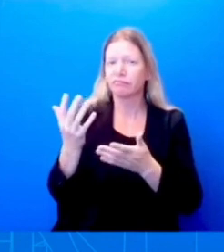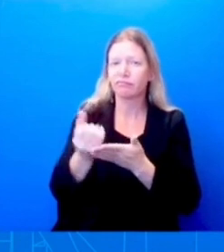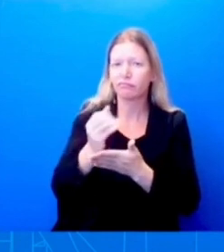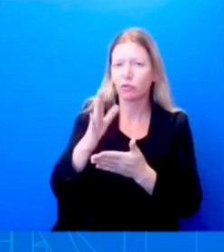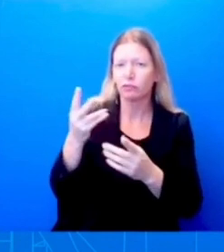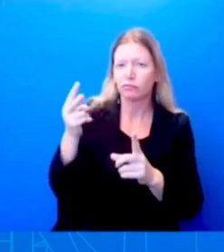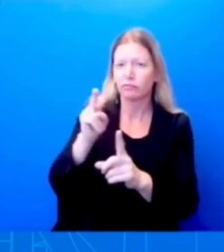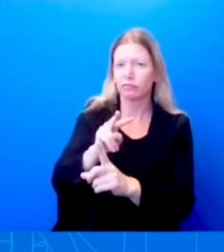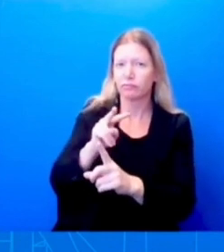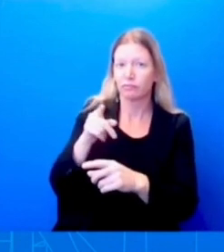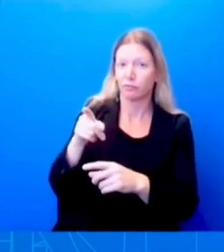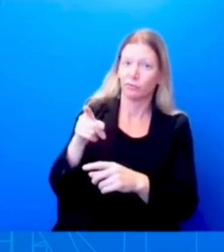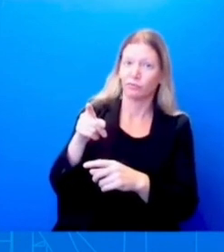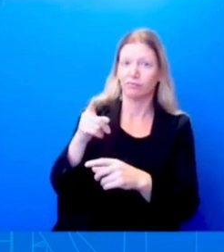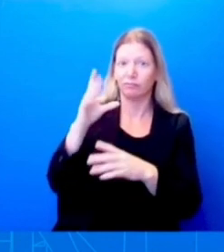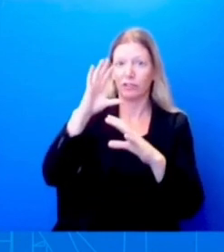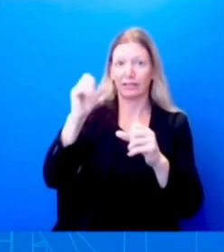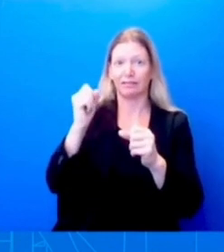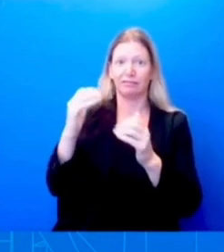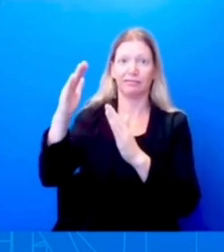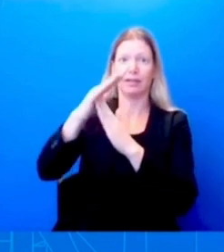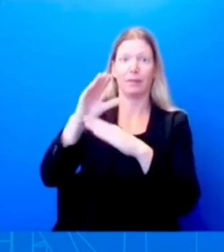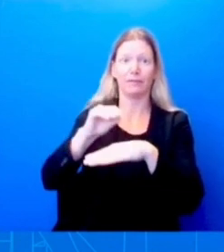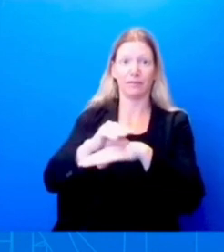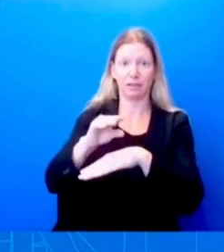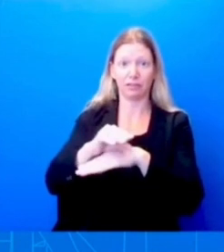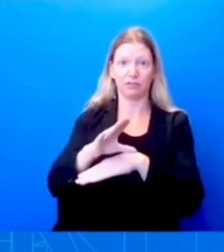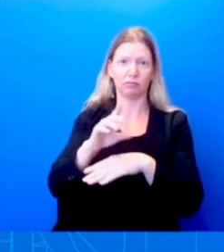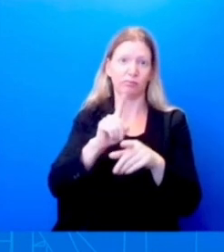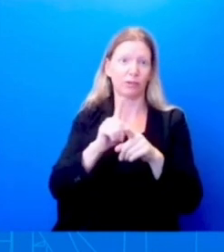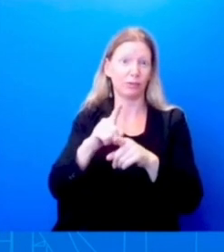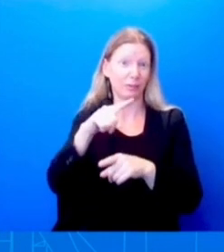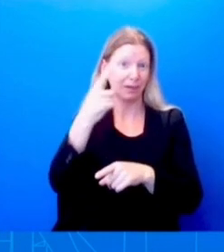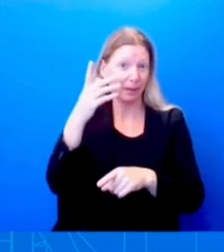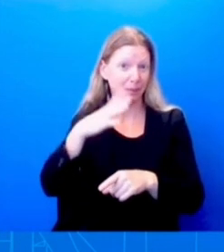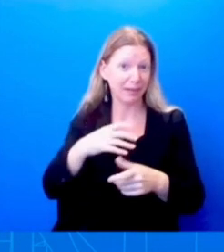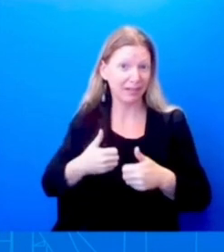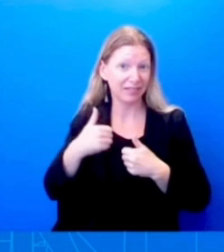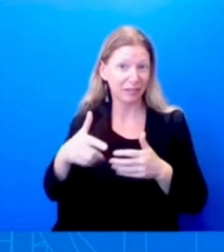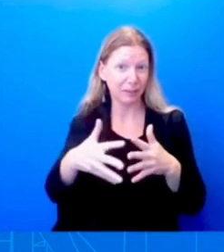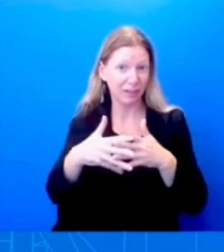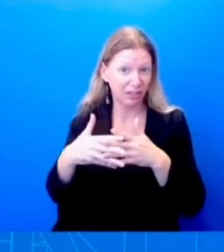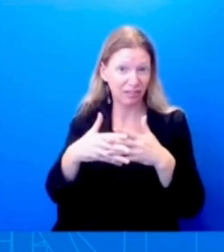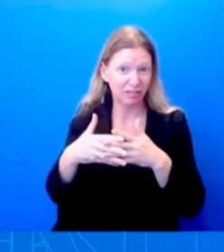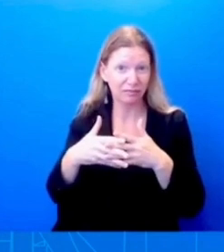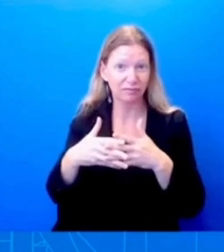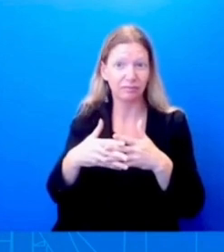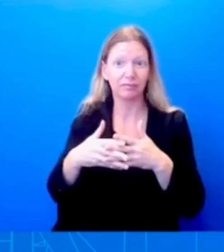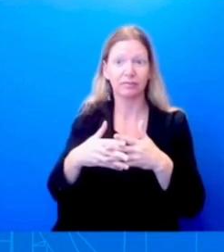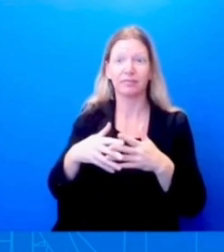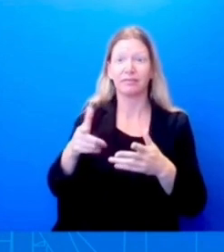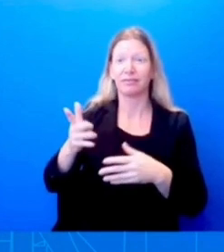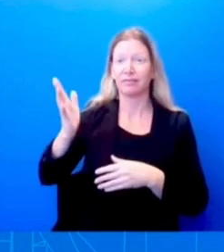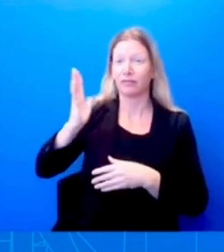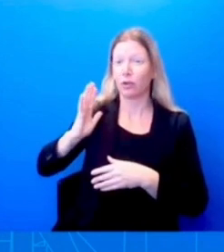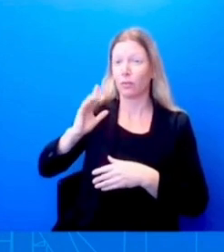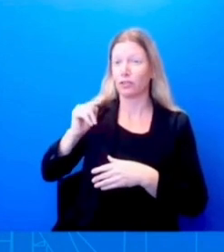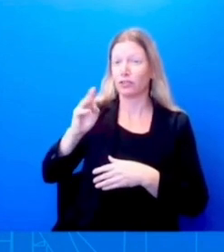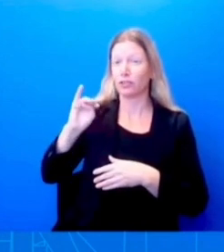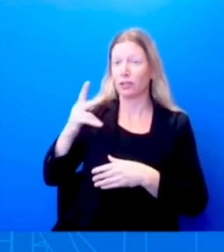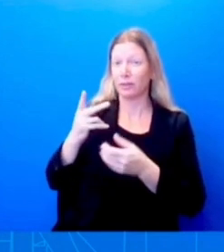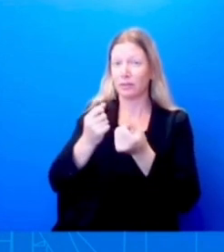man living in America to former President Trump supporters comparing his mugshot to that of